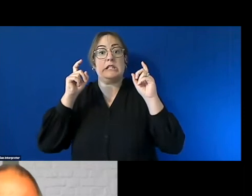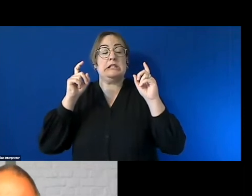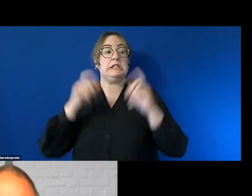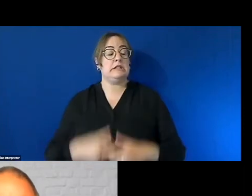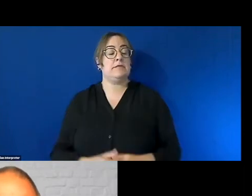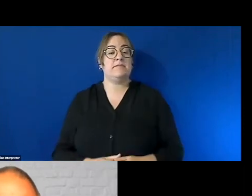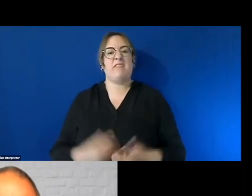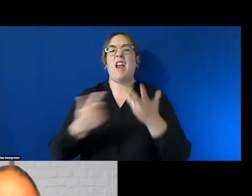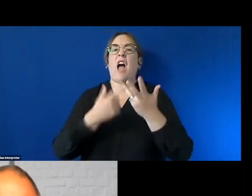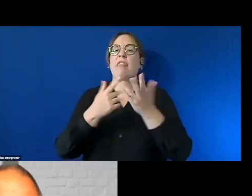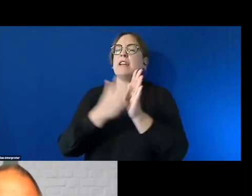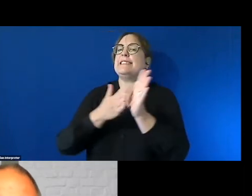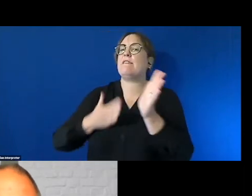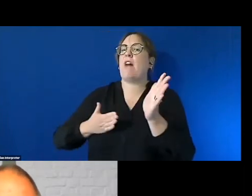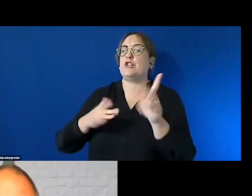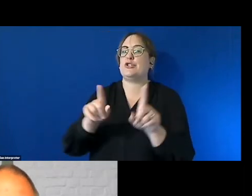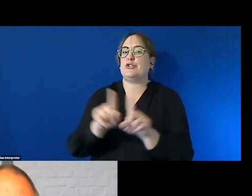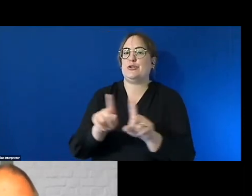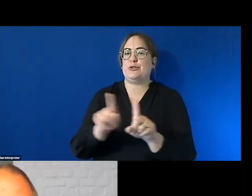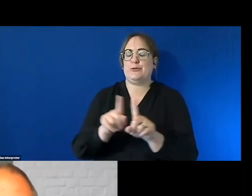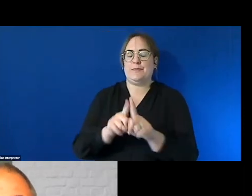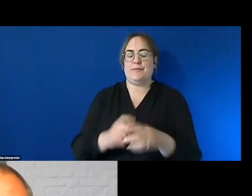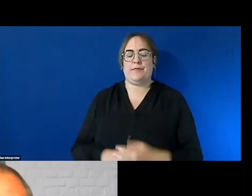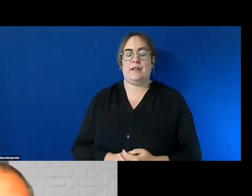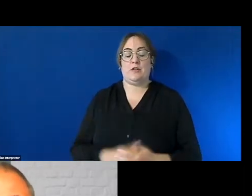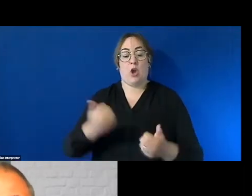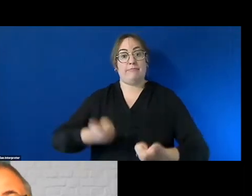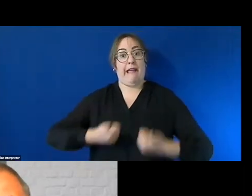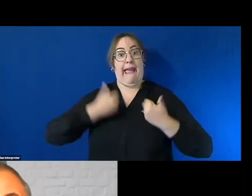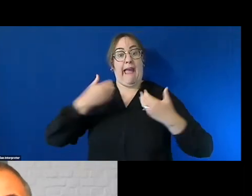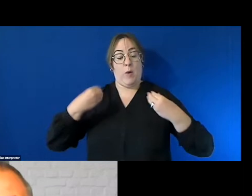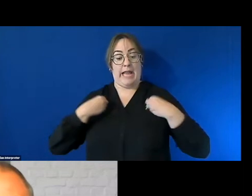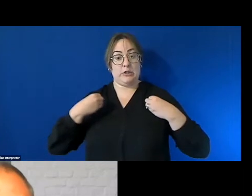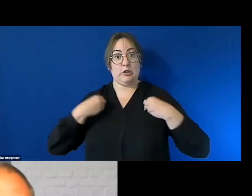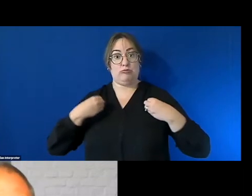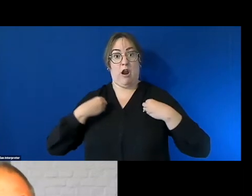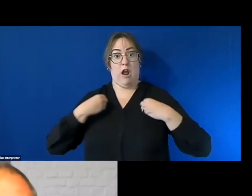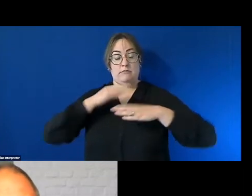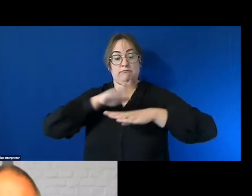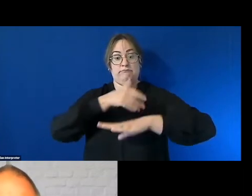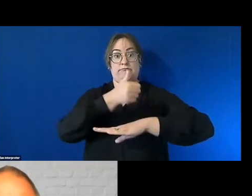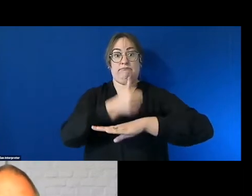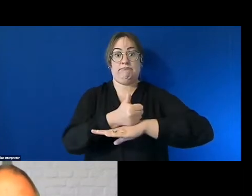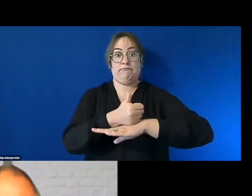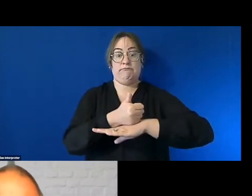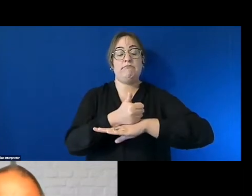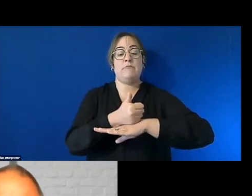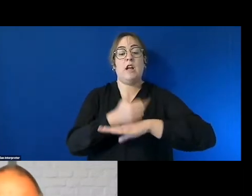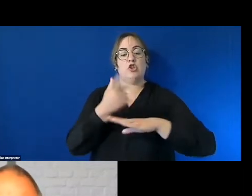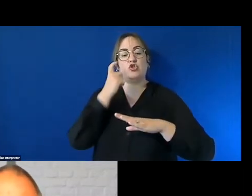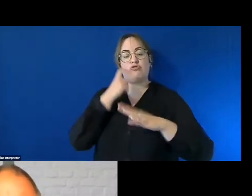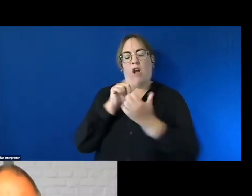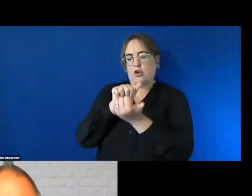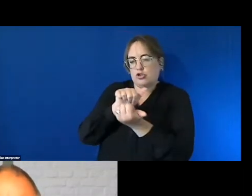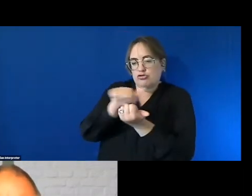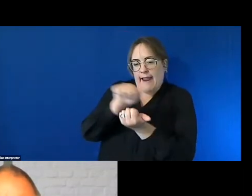our enterprises are designed to provide our employees from disadvantaged backgrounds with a tailored training